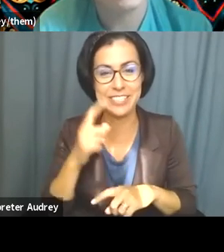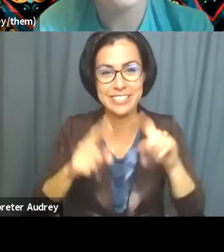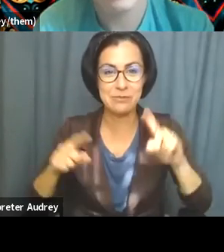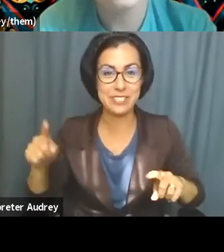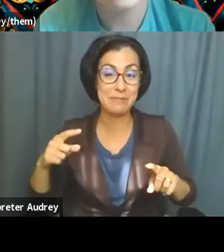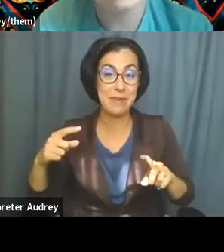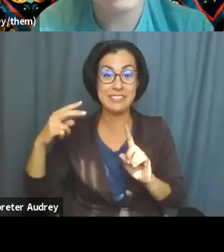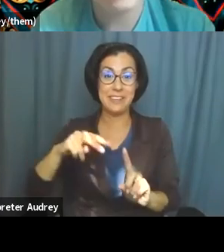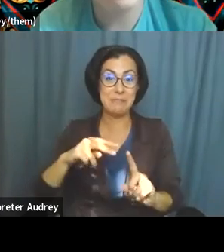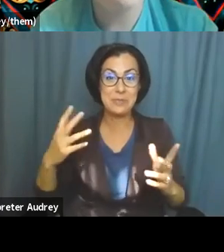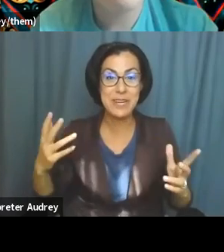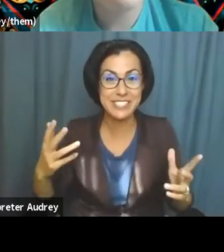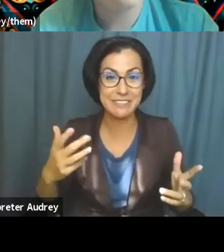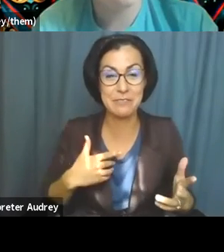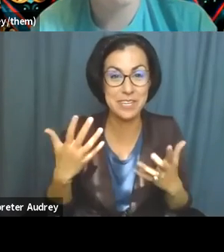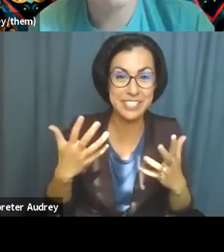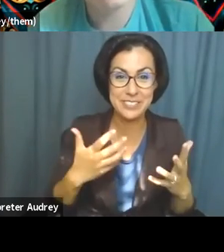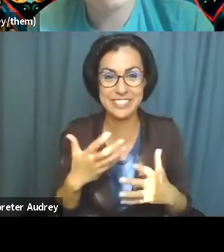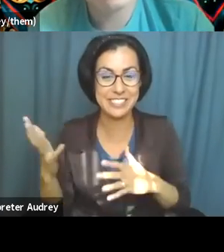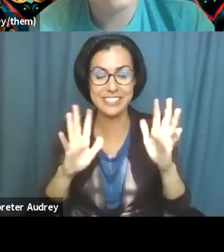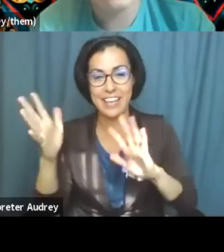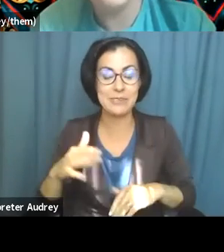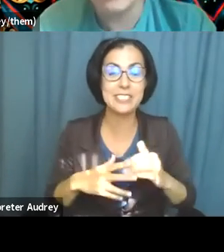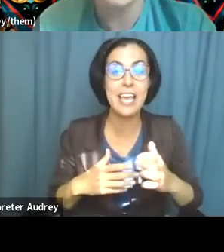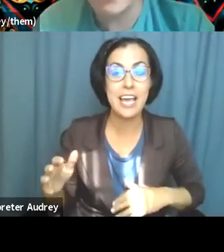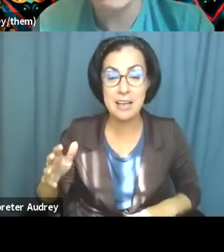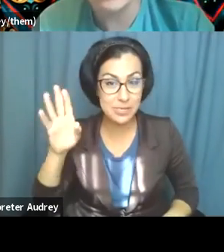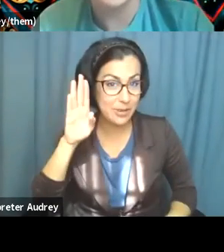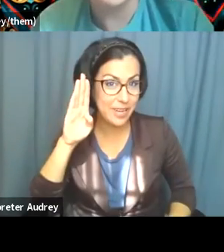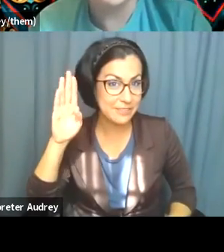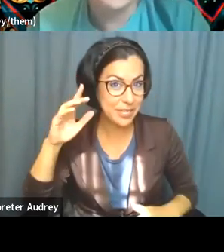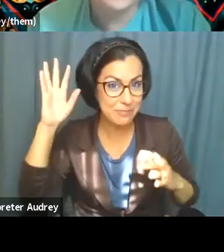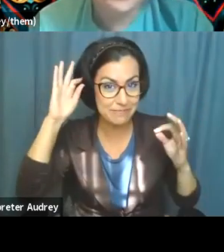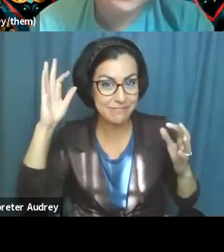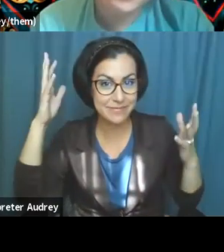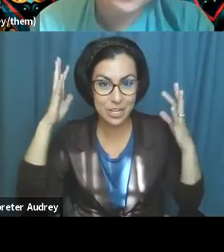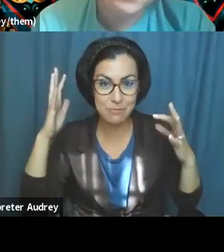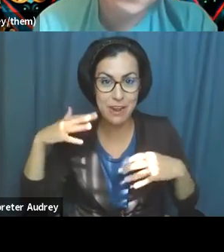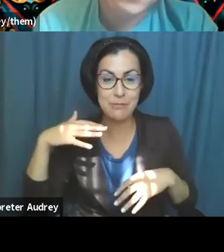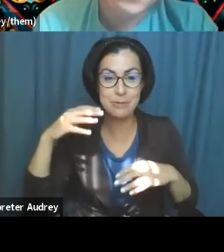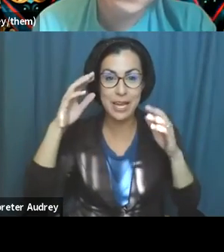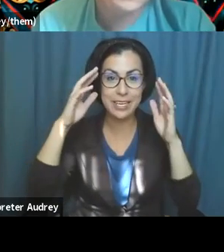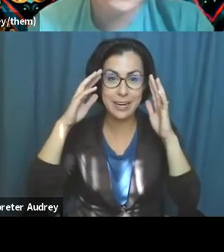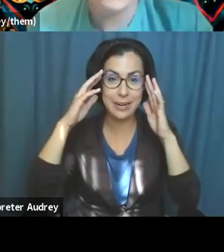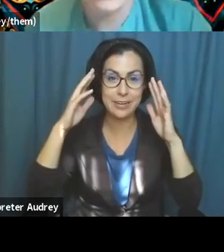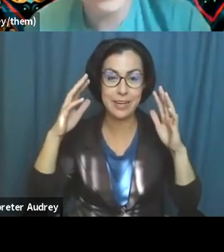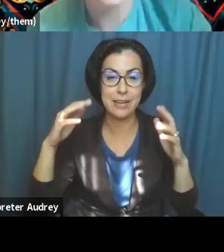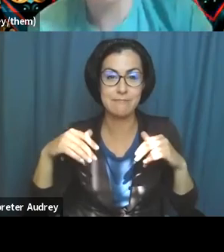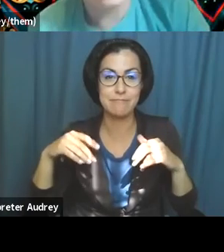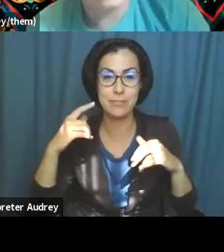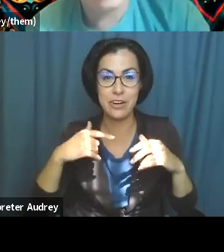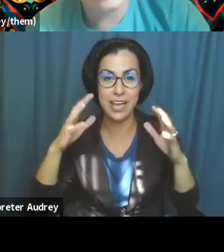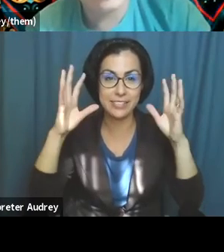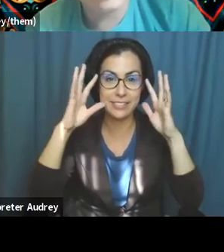accurately because it really depends on your perspective of what you consider. Yeah. Anyways. Um, so I have dark, dark brown, almost black hair,